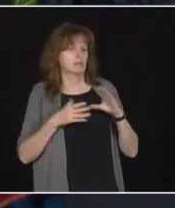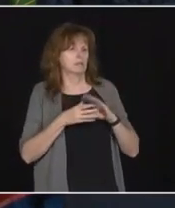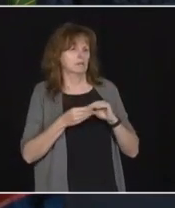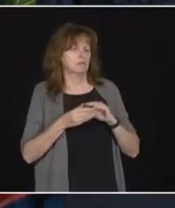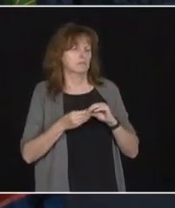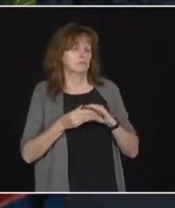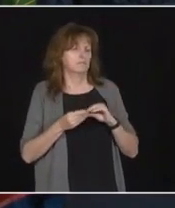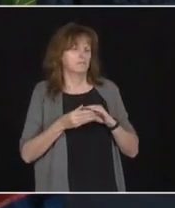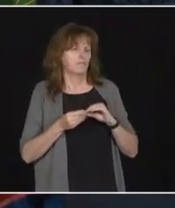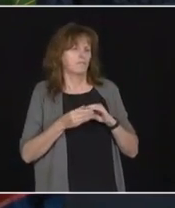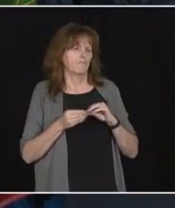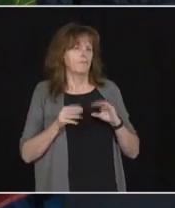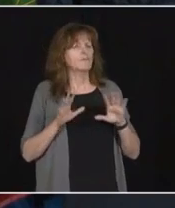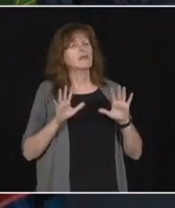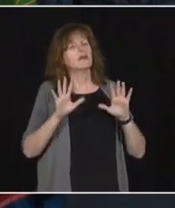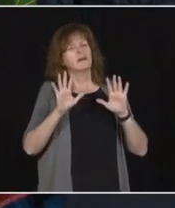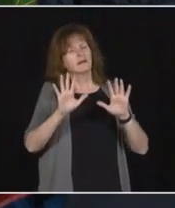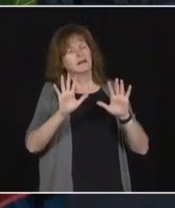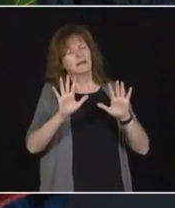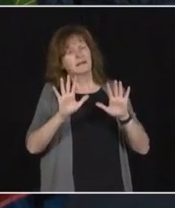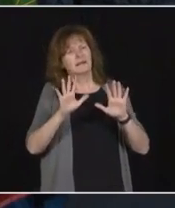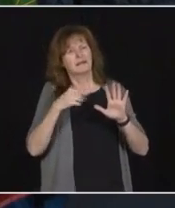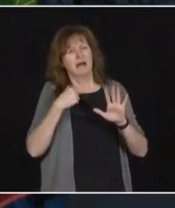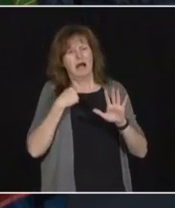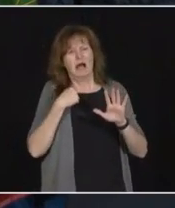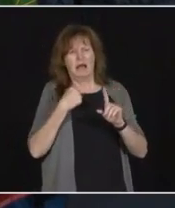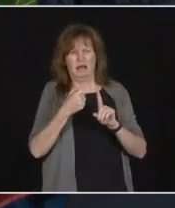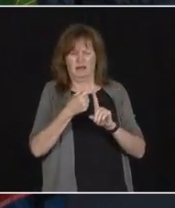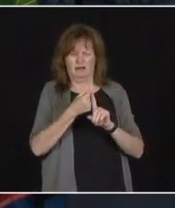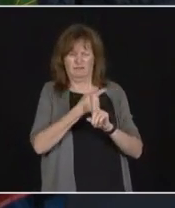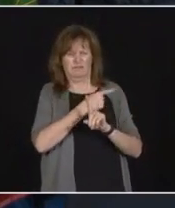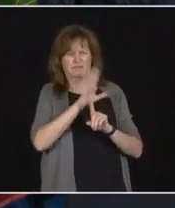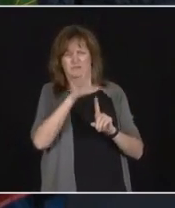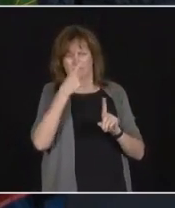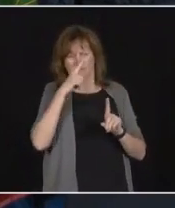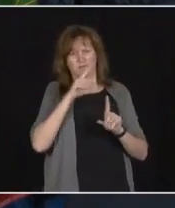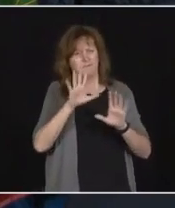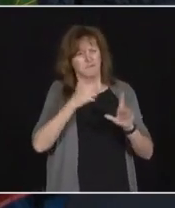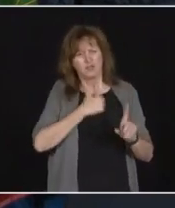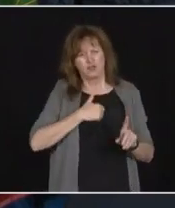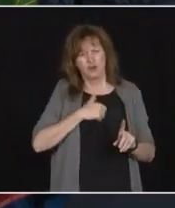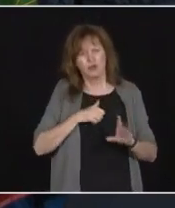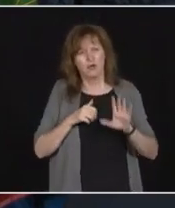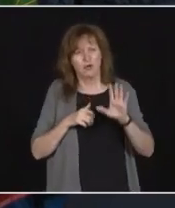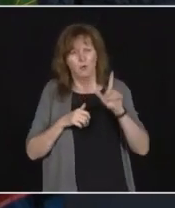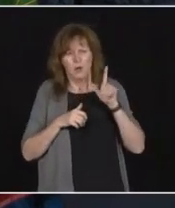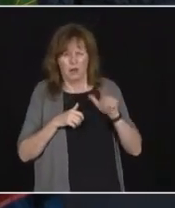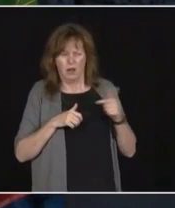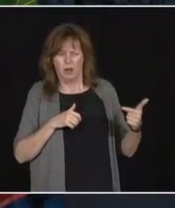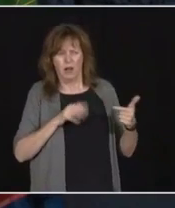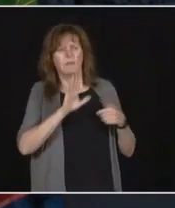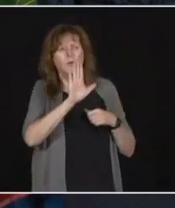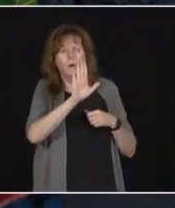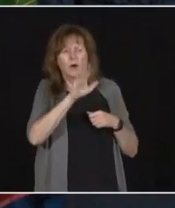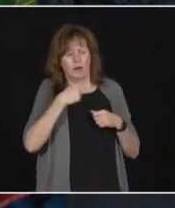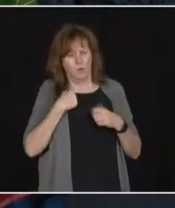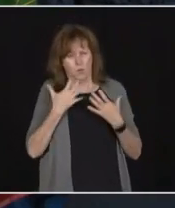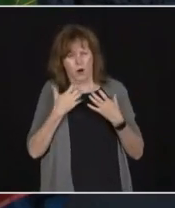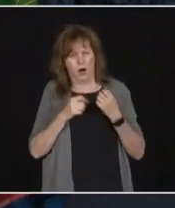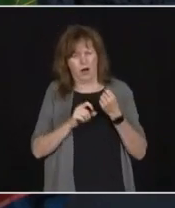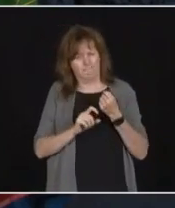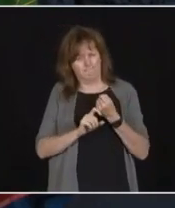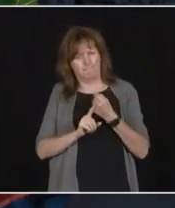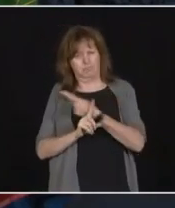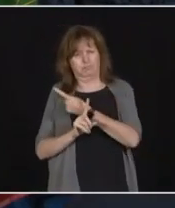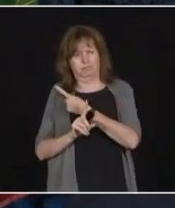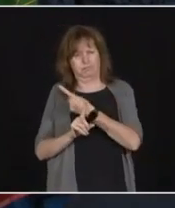then, can I sidetrack, can I apologize, Laura? I'm just going to pass it over to the minister. But on another note, I want to be